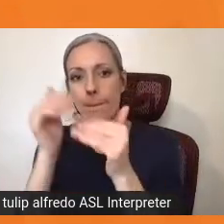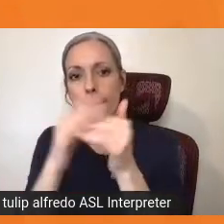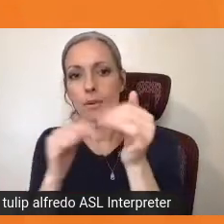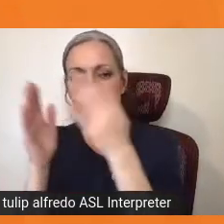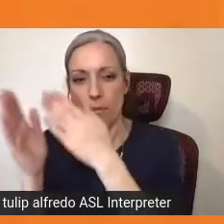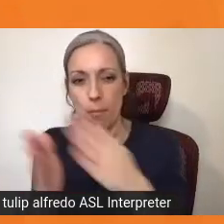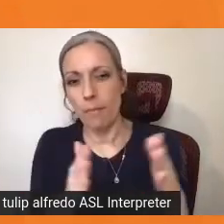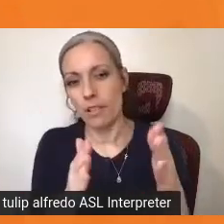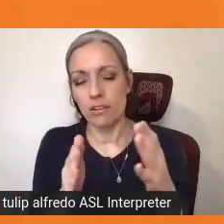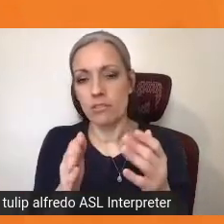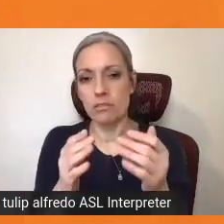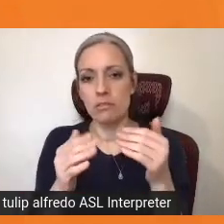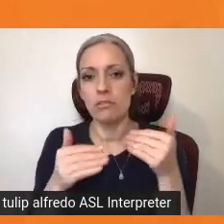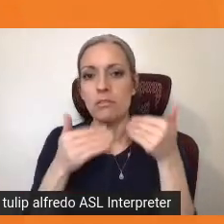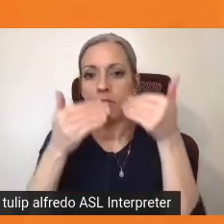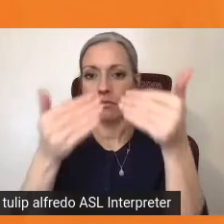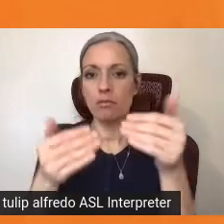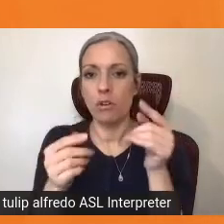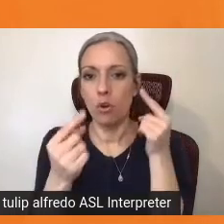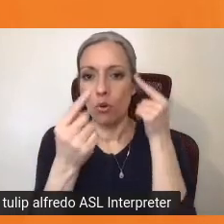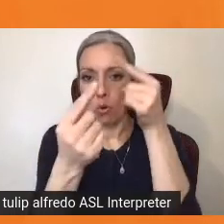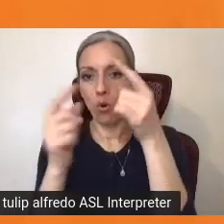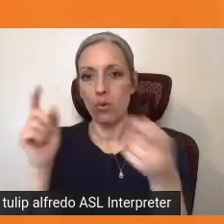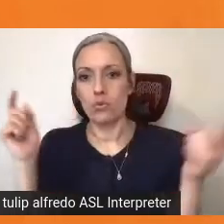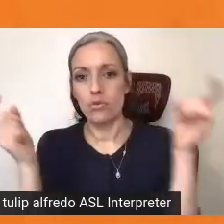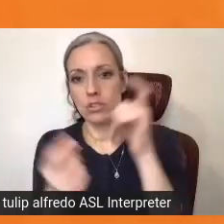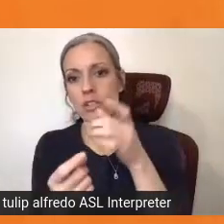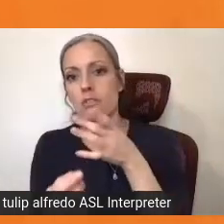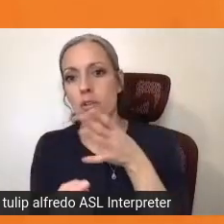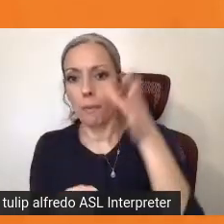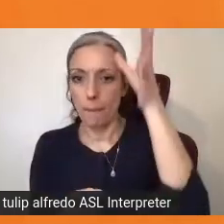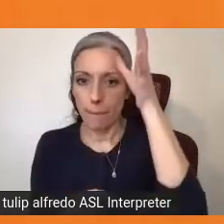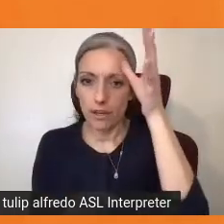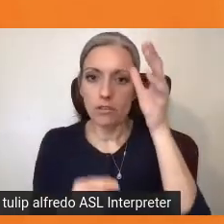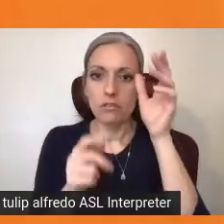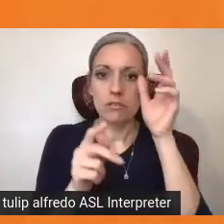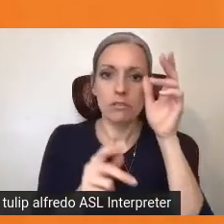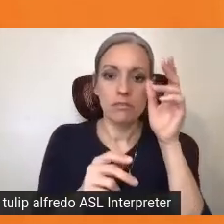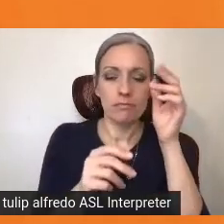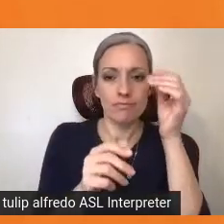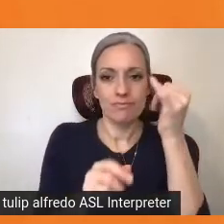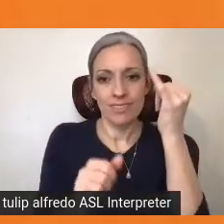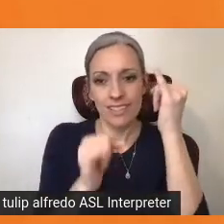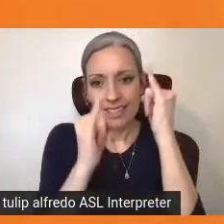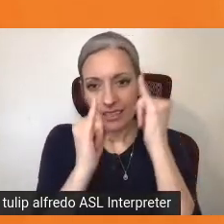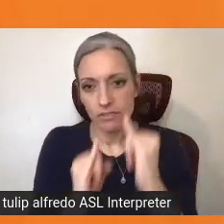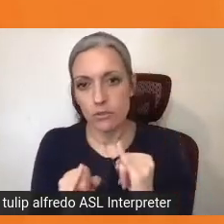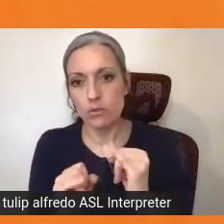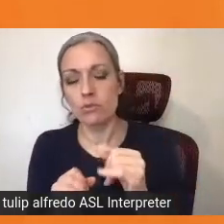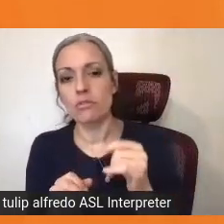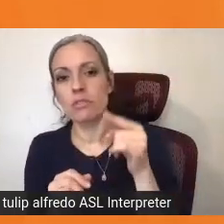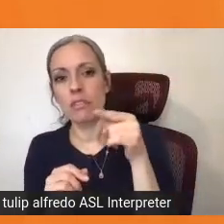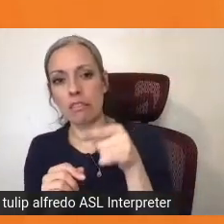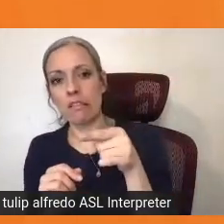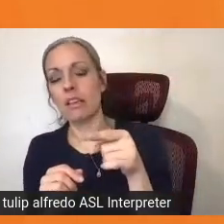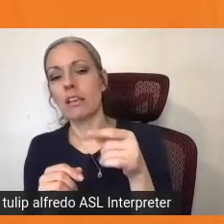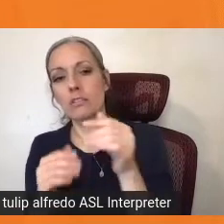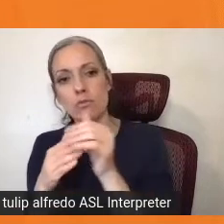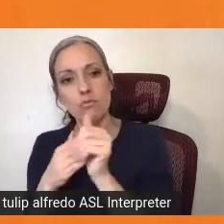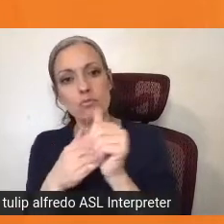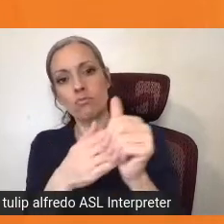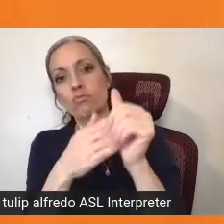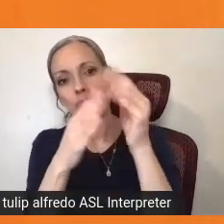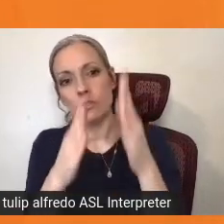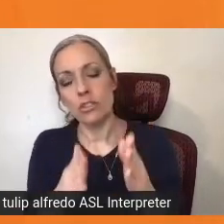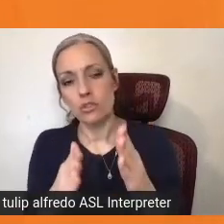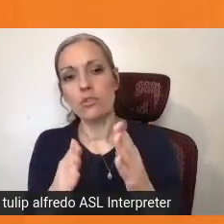systemic change. Parents, individuals, consumers are given true leadership opportunities to increase